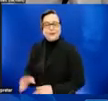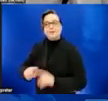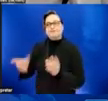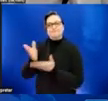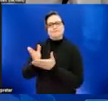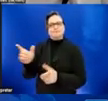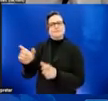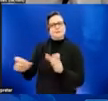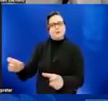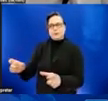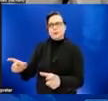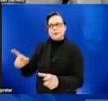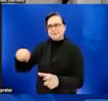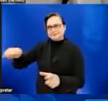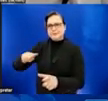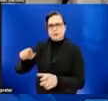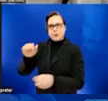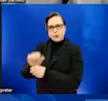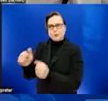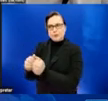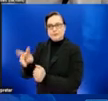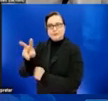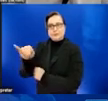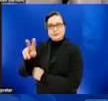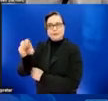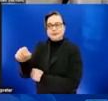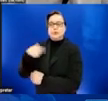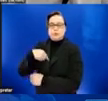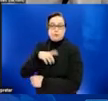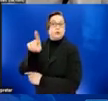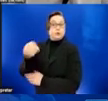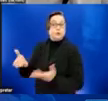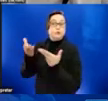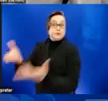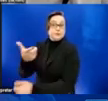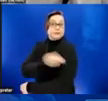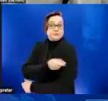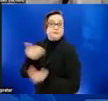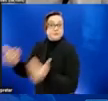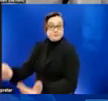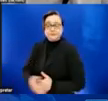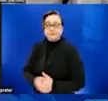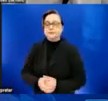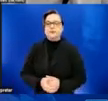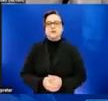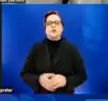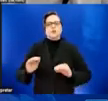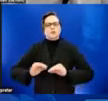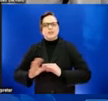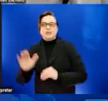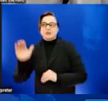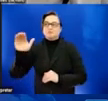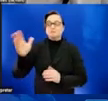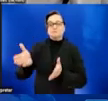they would be recommended to get it. So if you have any questions, it's important to clarify with your supervisor or management